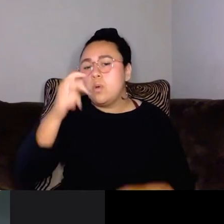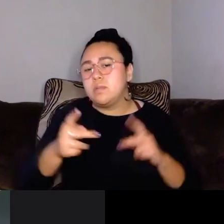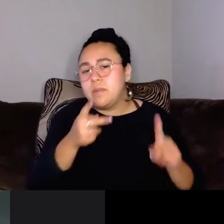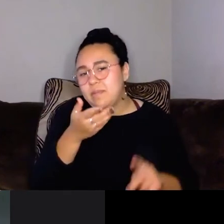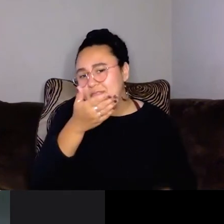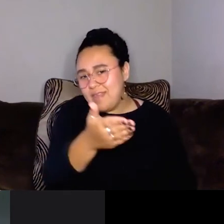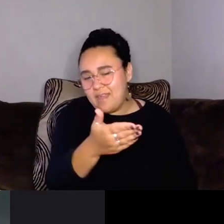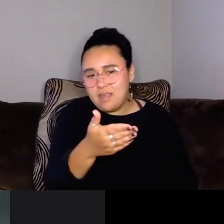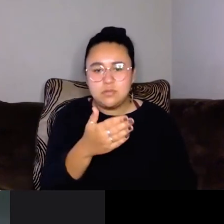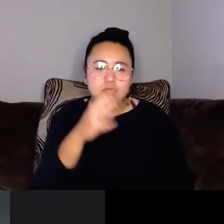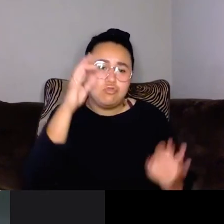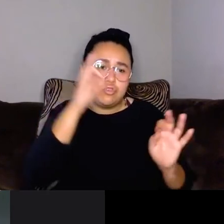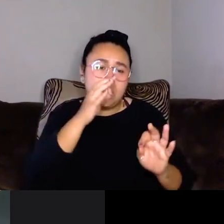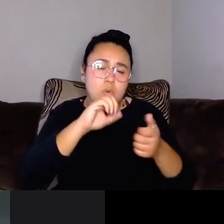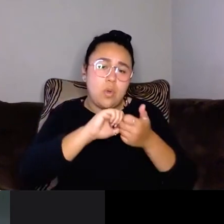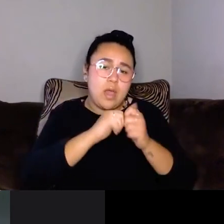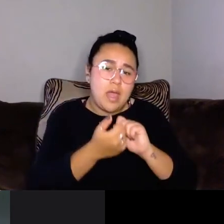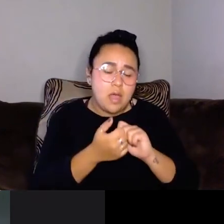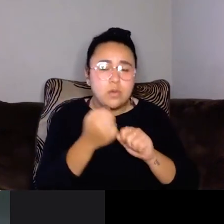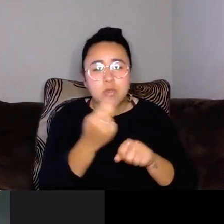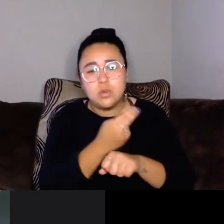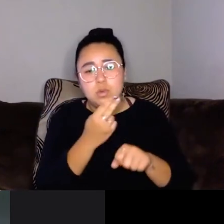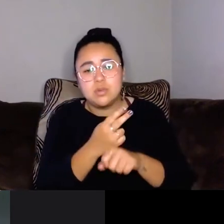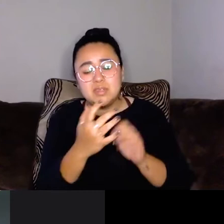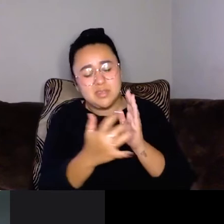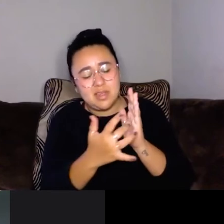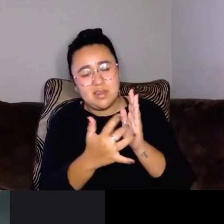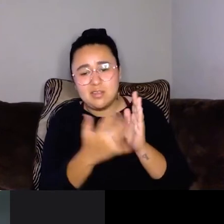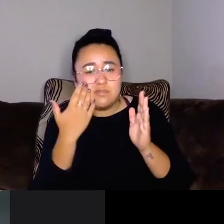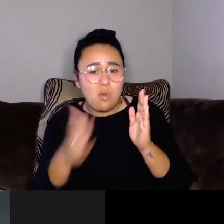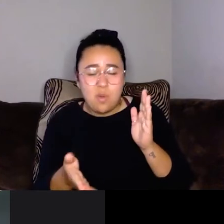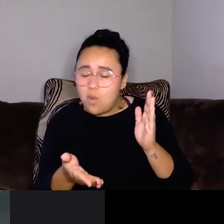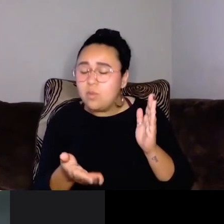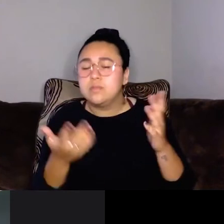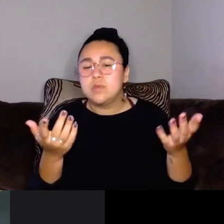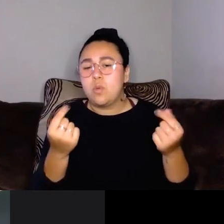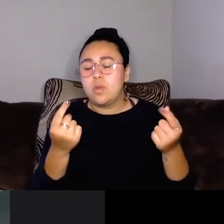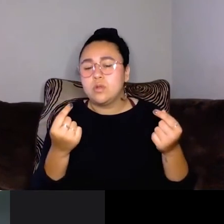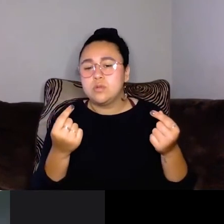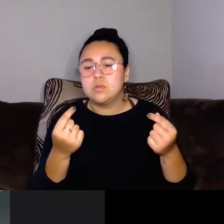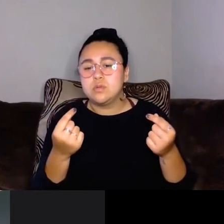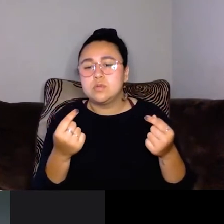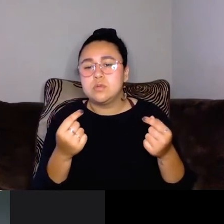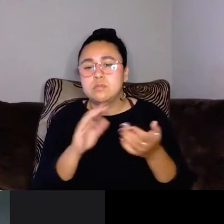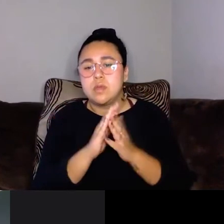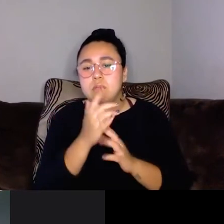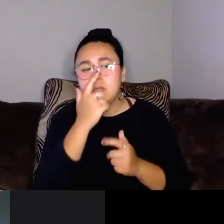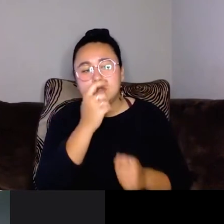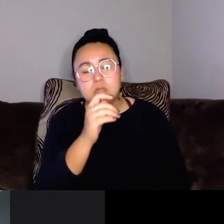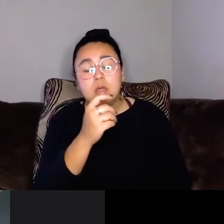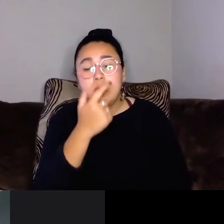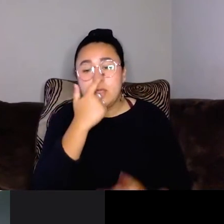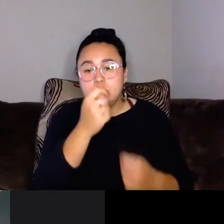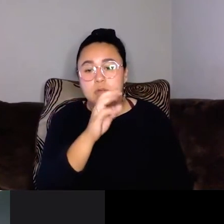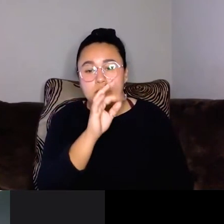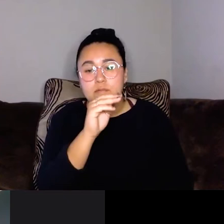that maybe don't know how to use a lot of the technology. Um, so they, they got interested in the frames because you can just push a